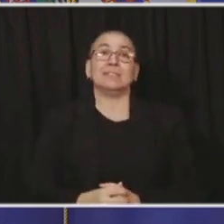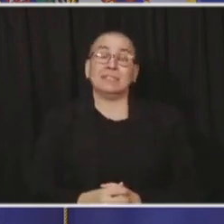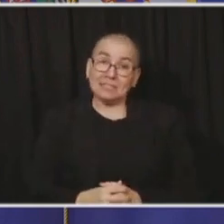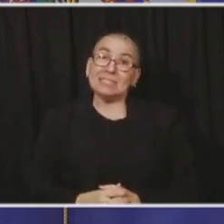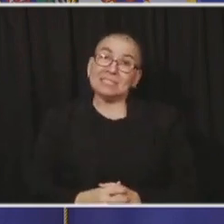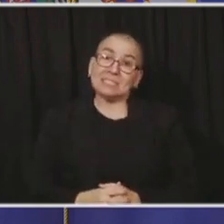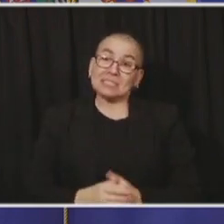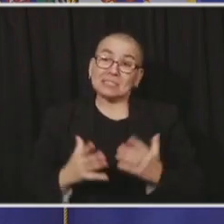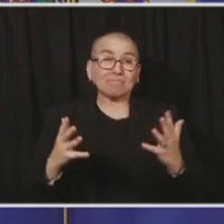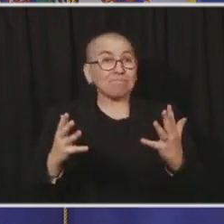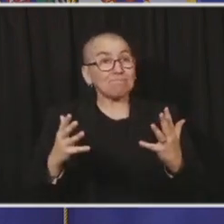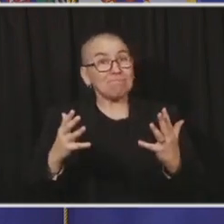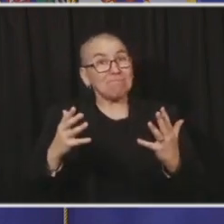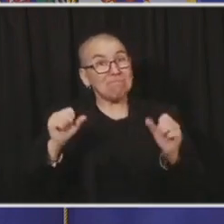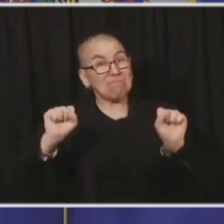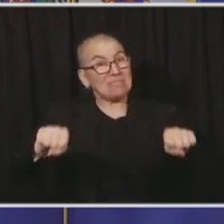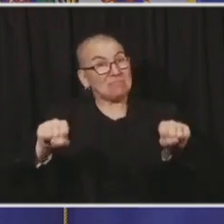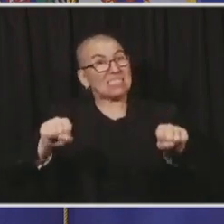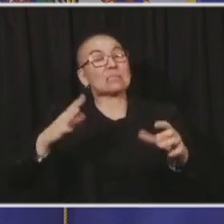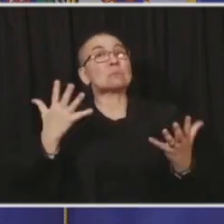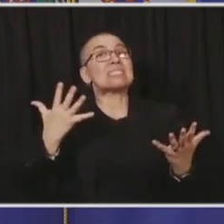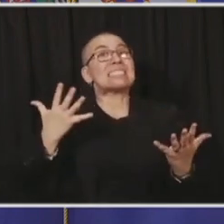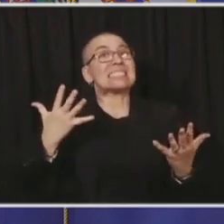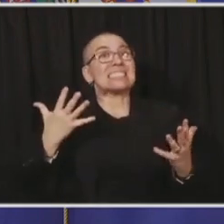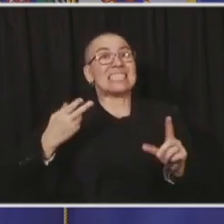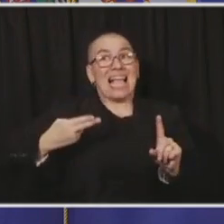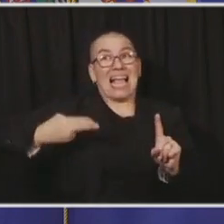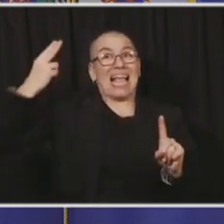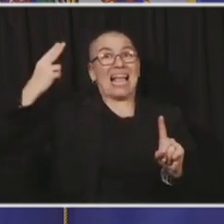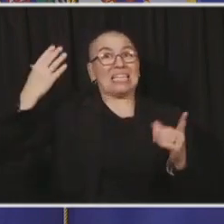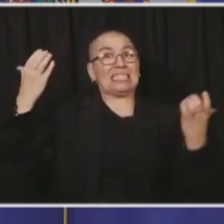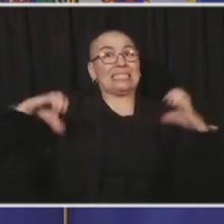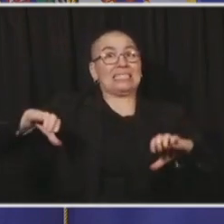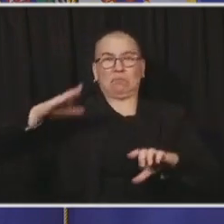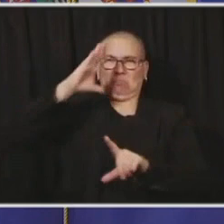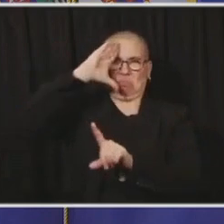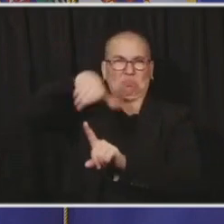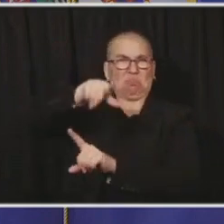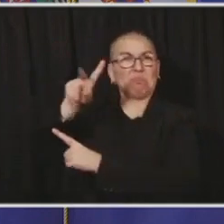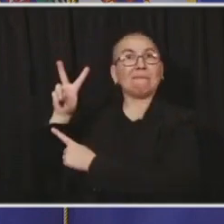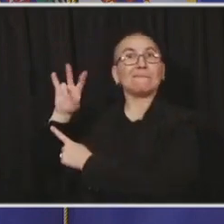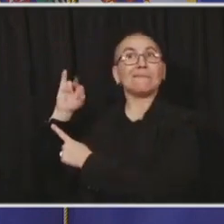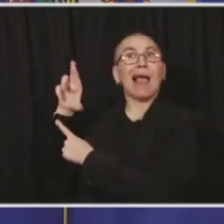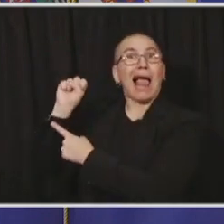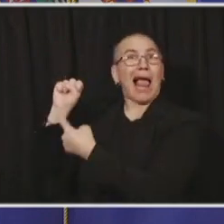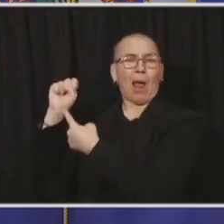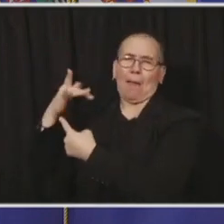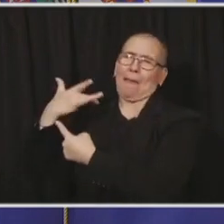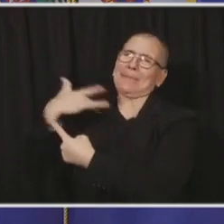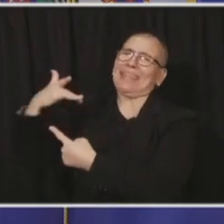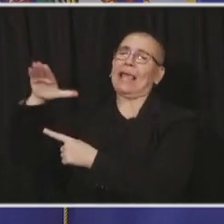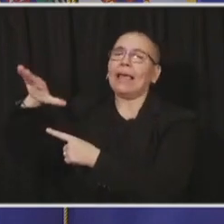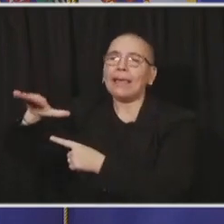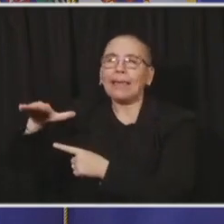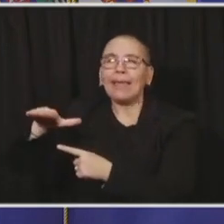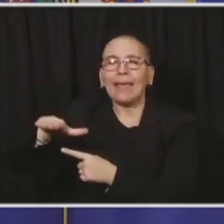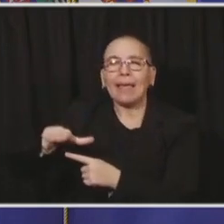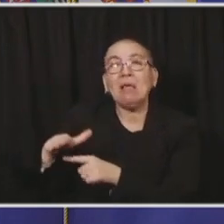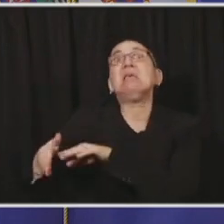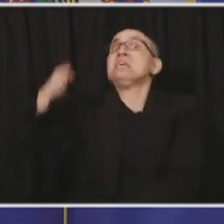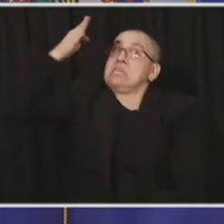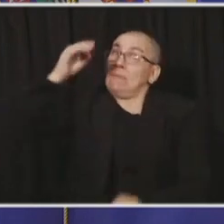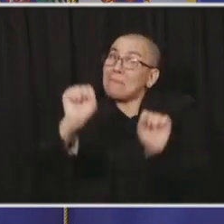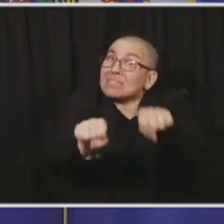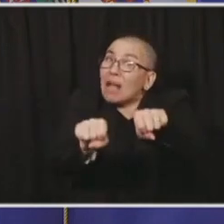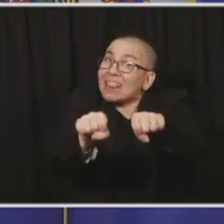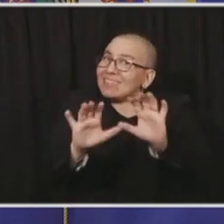quite high as this virus has taken a path that there will be another peak coming. The difference can be on this is is what we've learned and what we